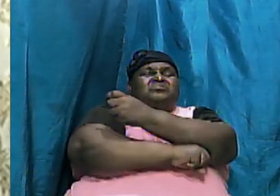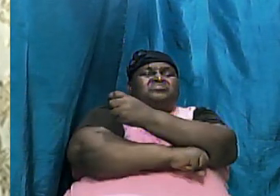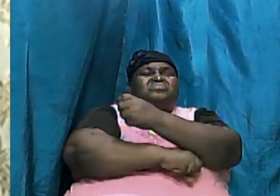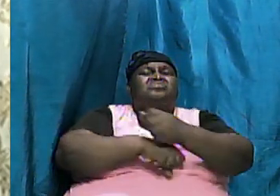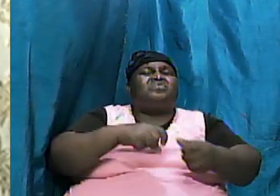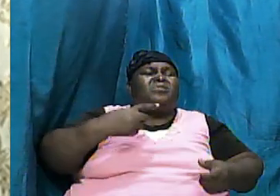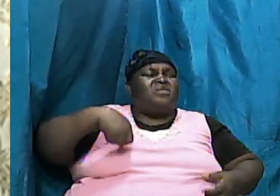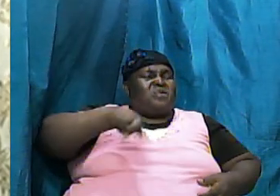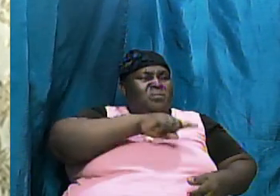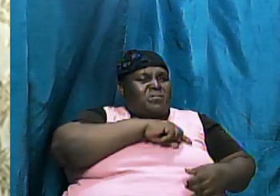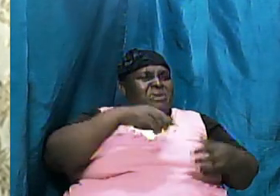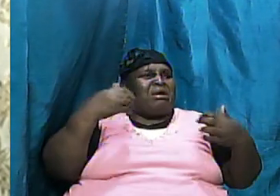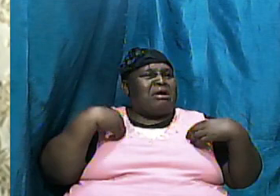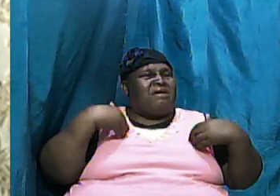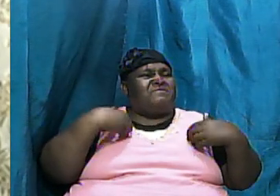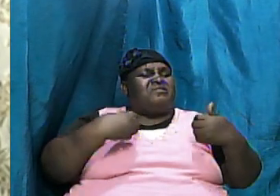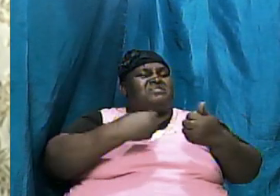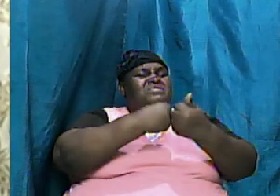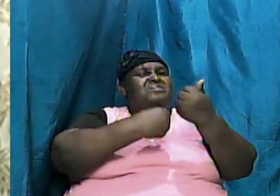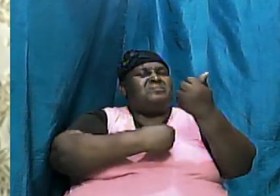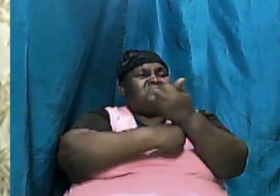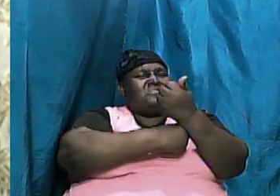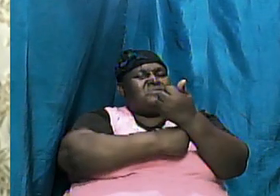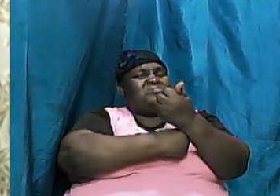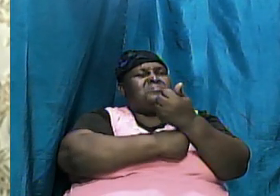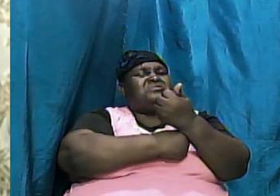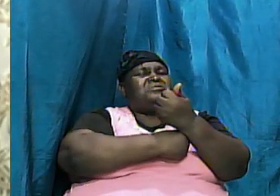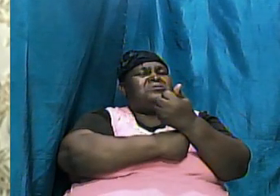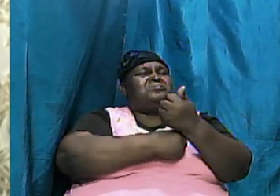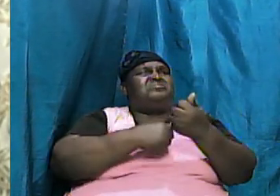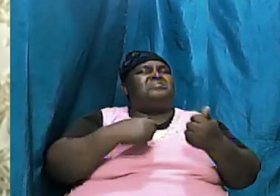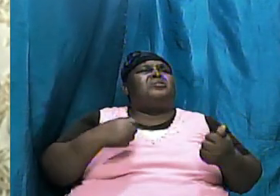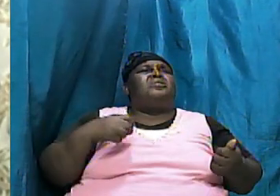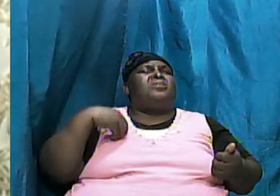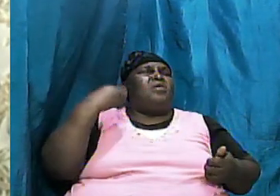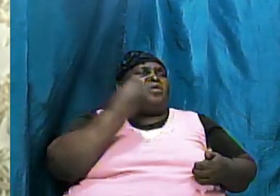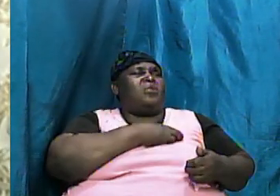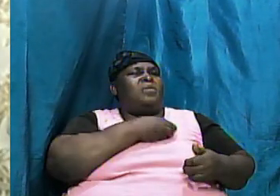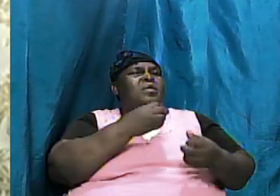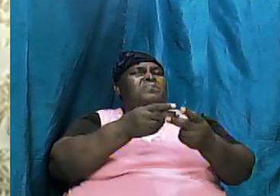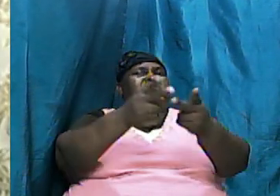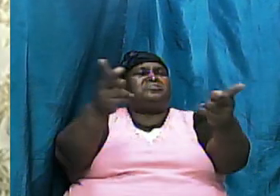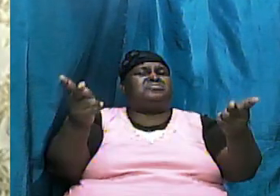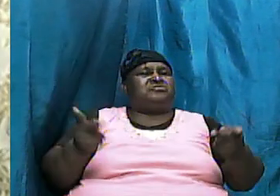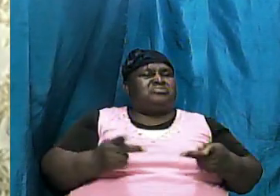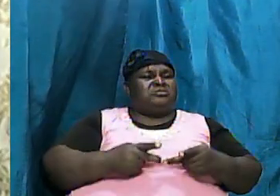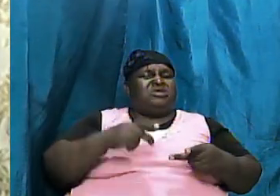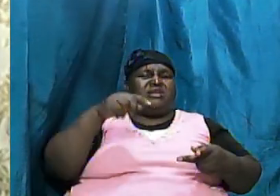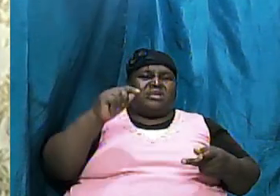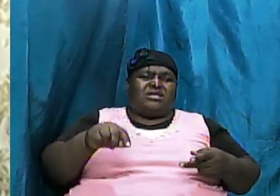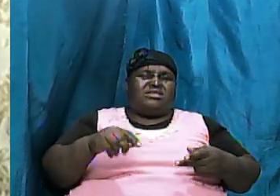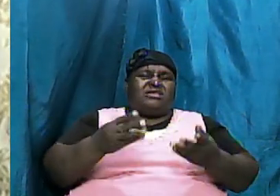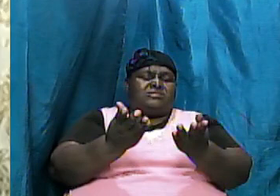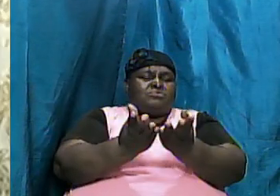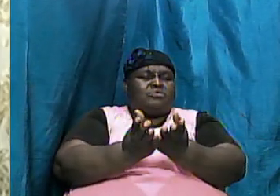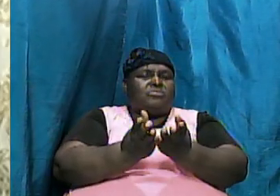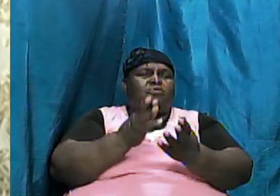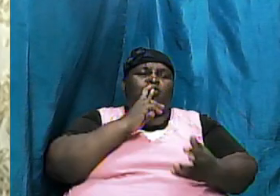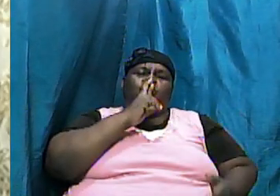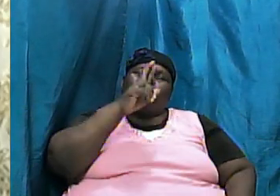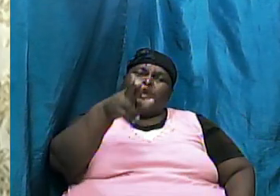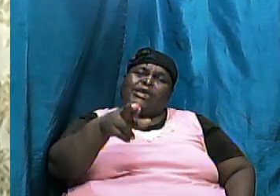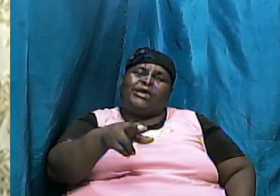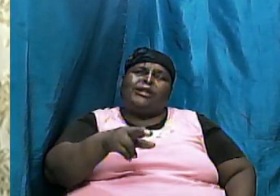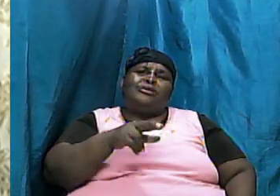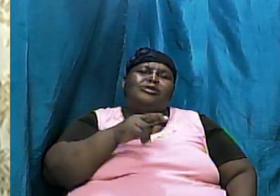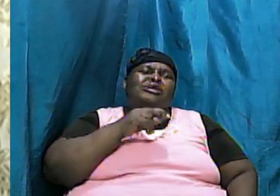in supporting our claim our position that this book is for real it